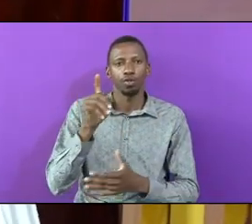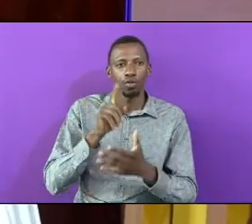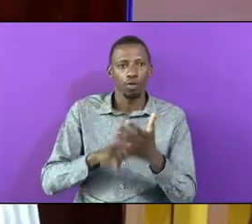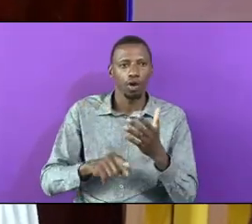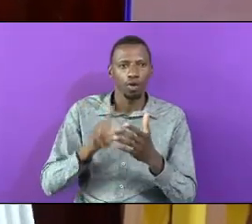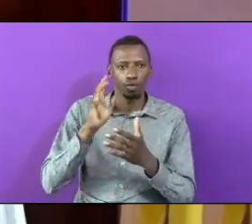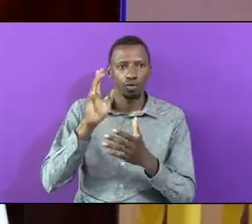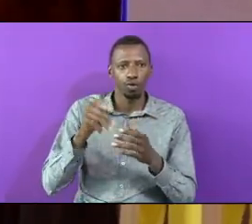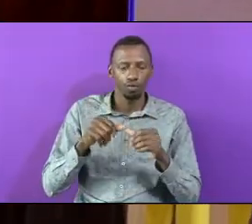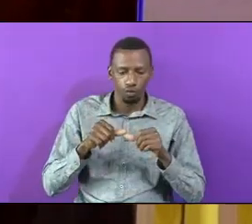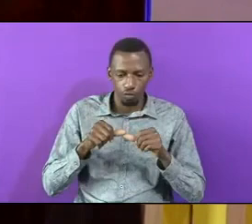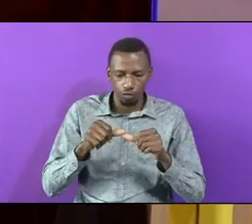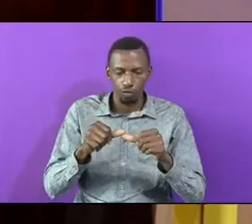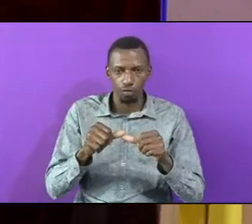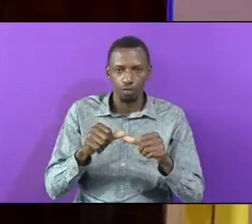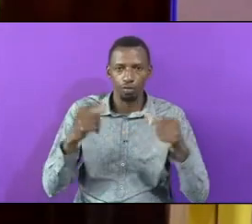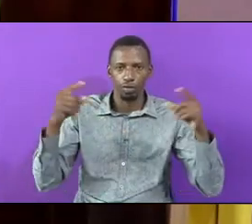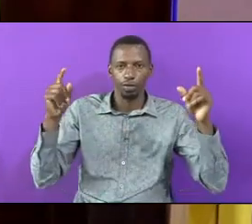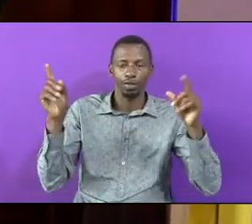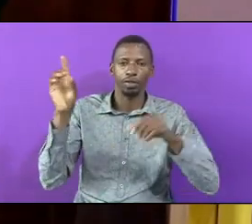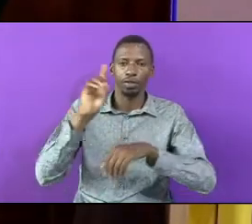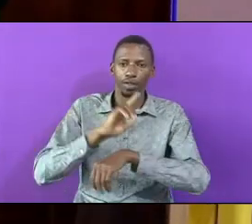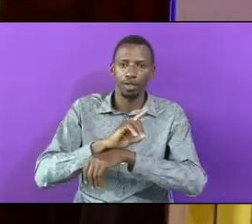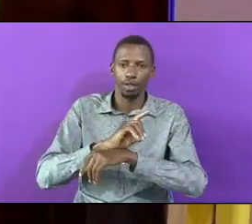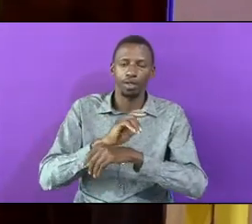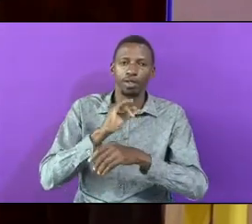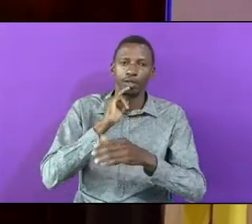That You Add Take